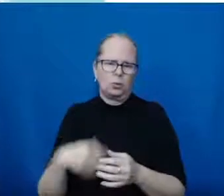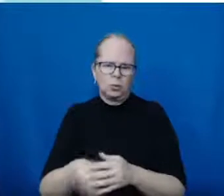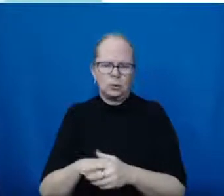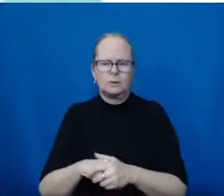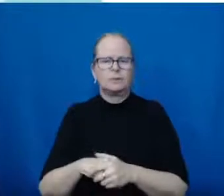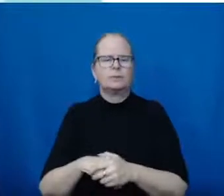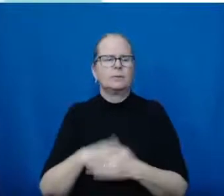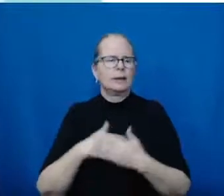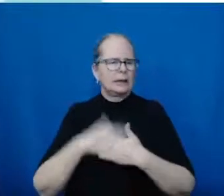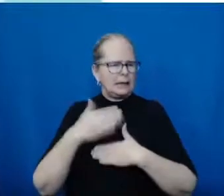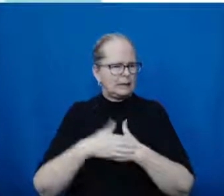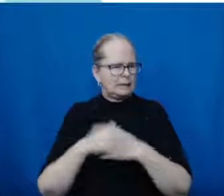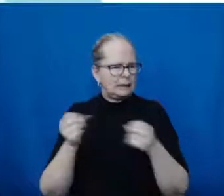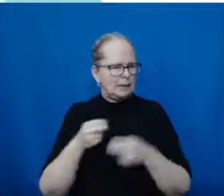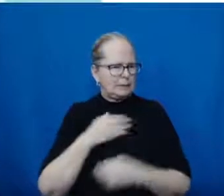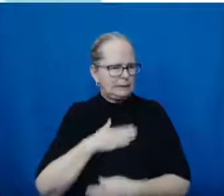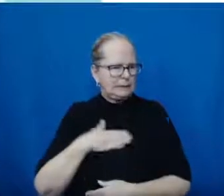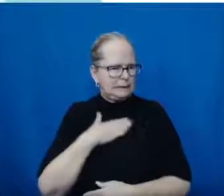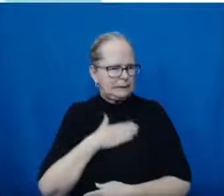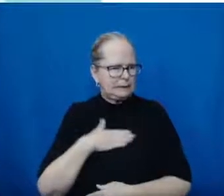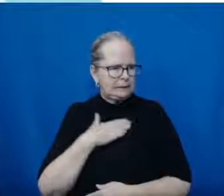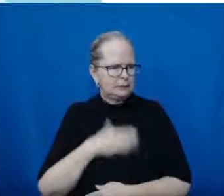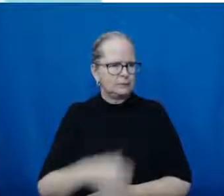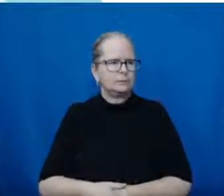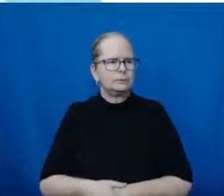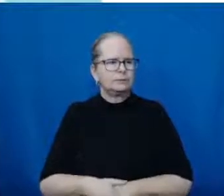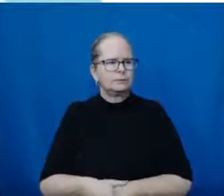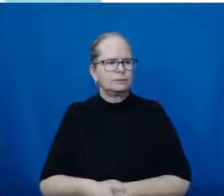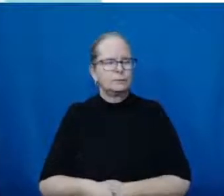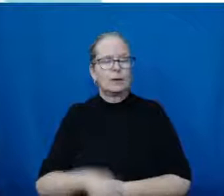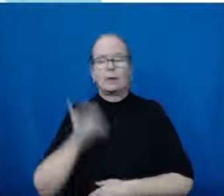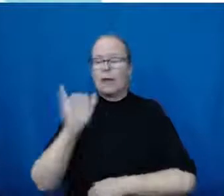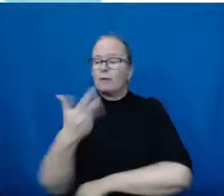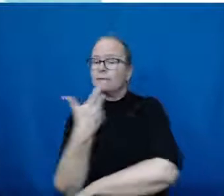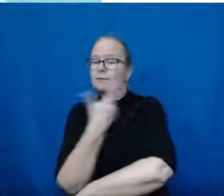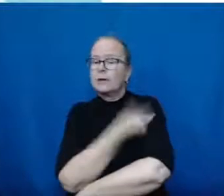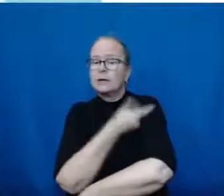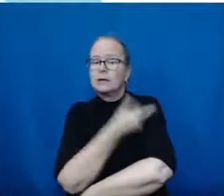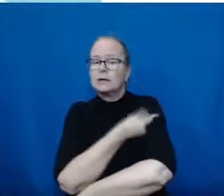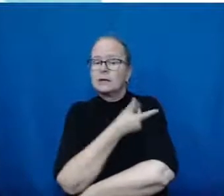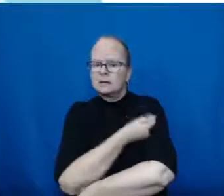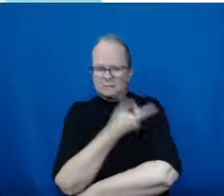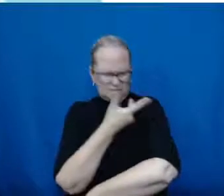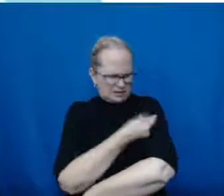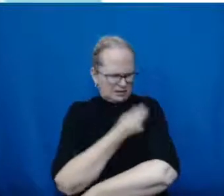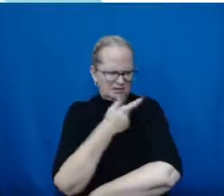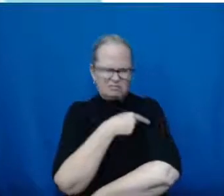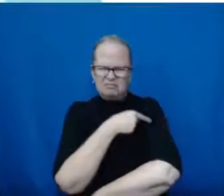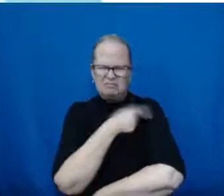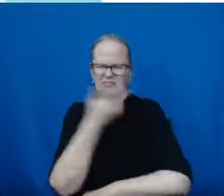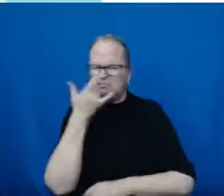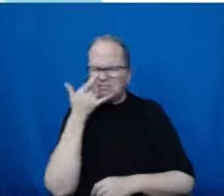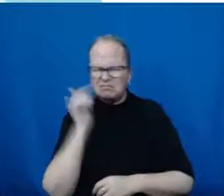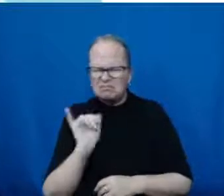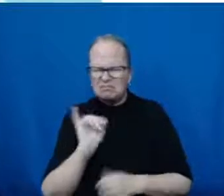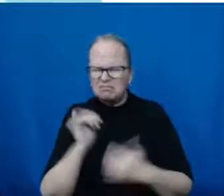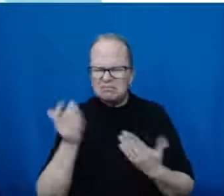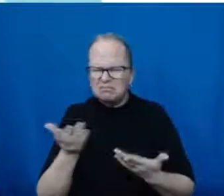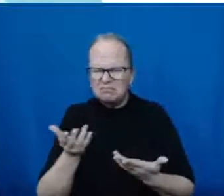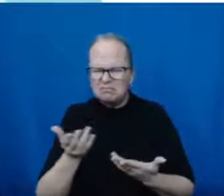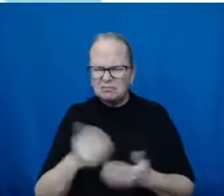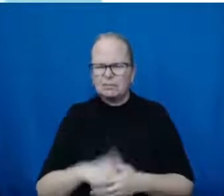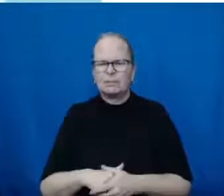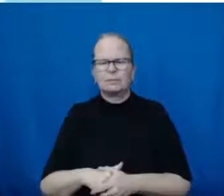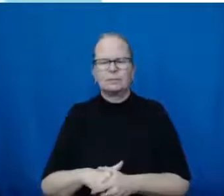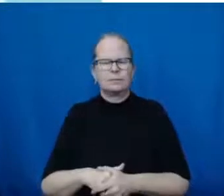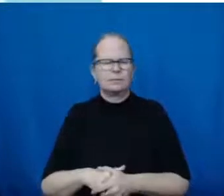So how do the vaccines work? So in Canada, we've got approval of two different types of vaccines. So